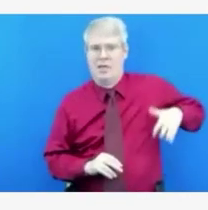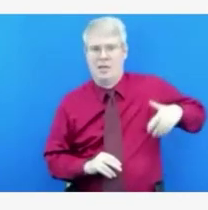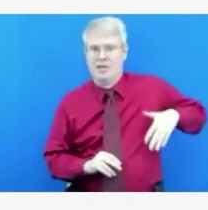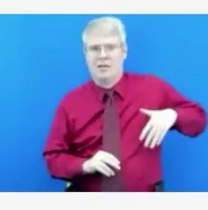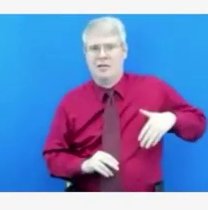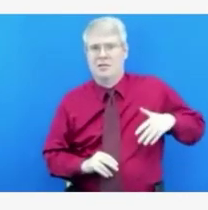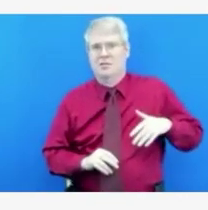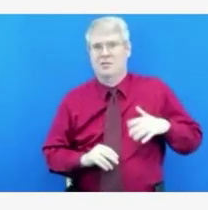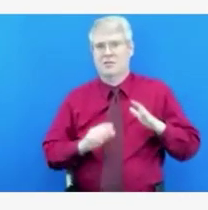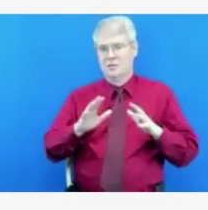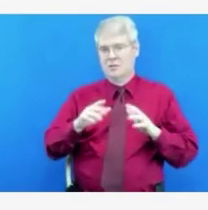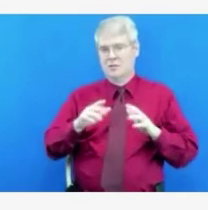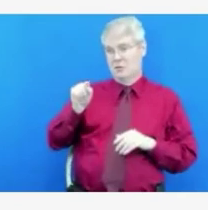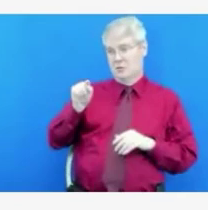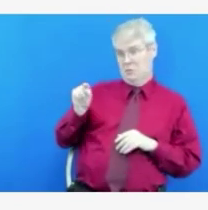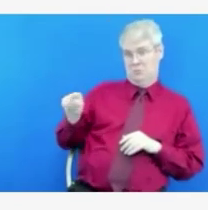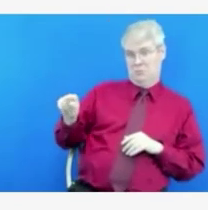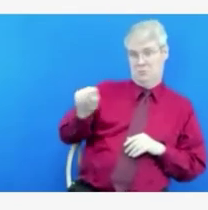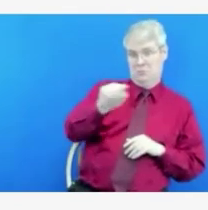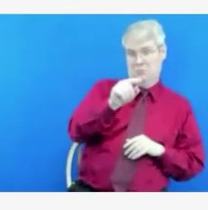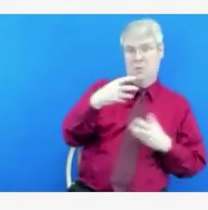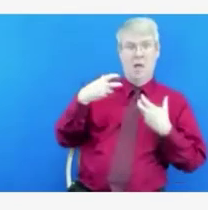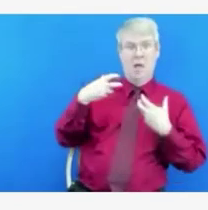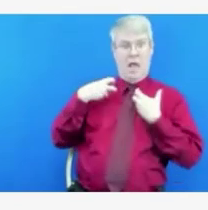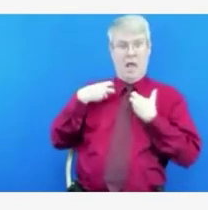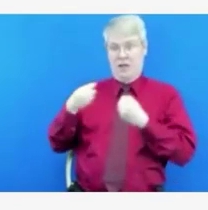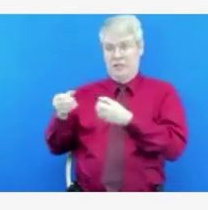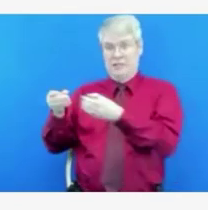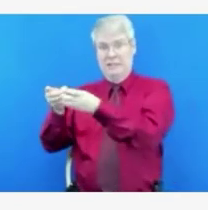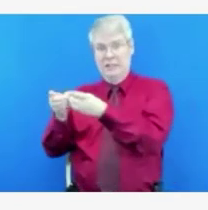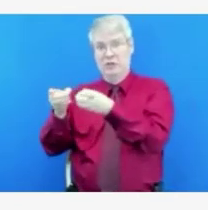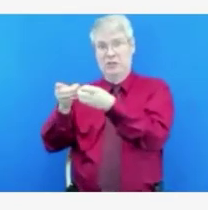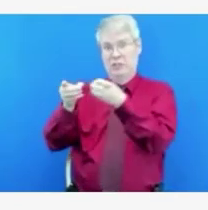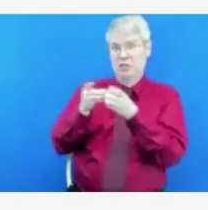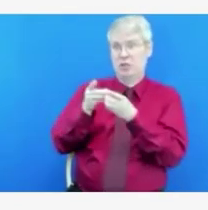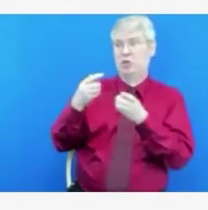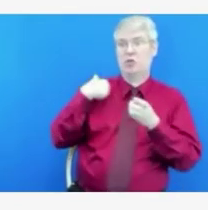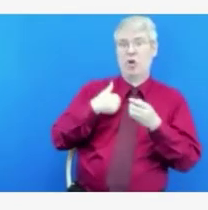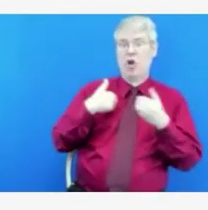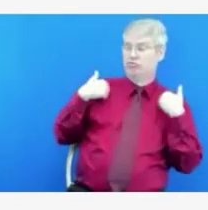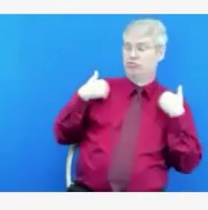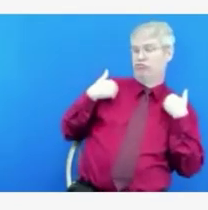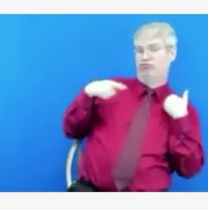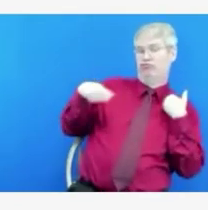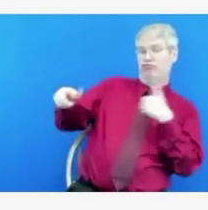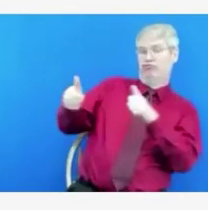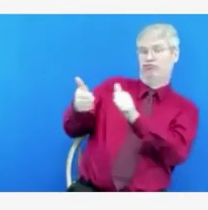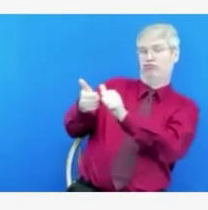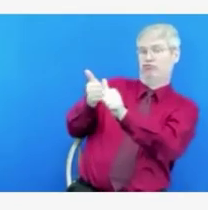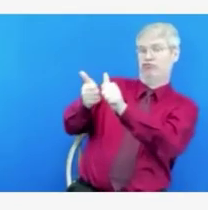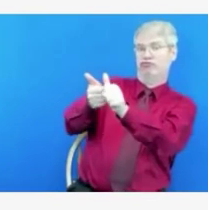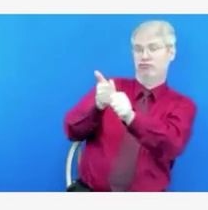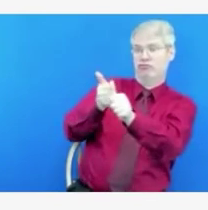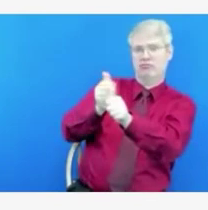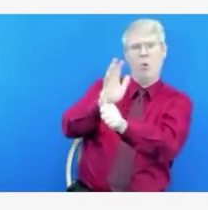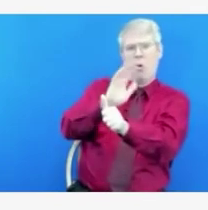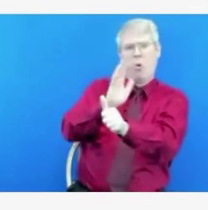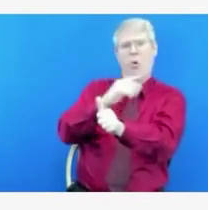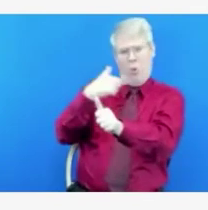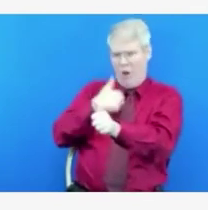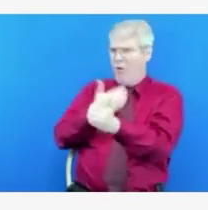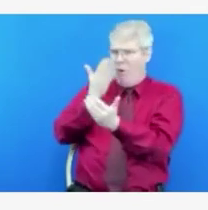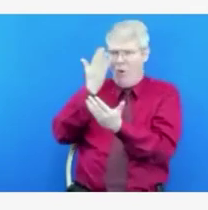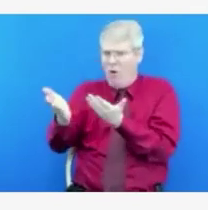have a better idea of where we might be. Some of that, some of those reports have to be adjudicated in order to, you know, determine